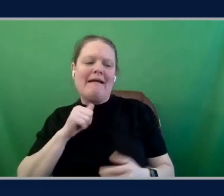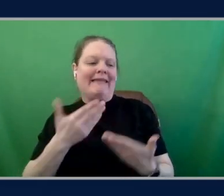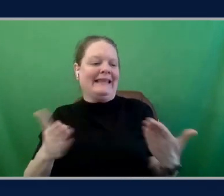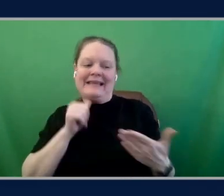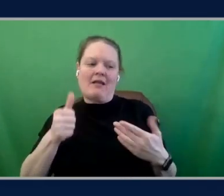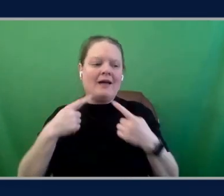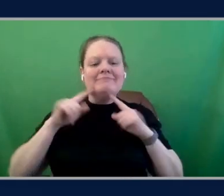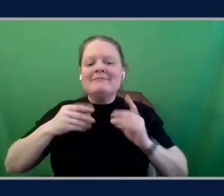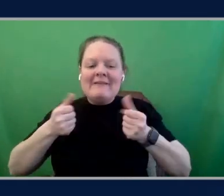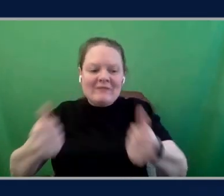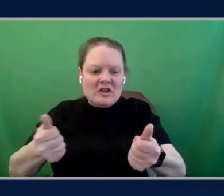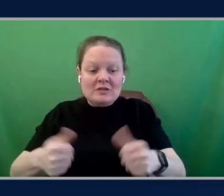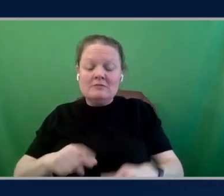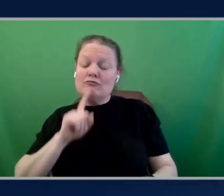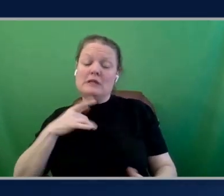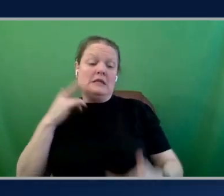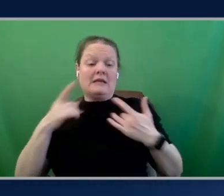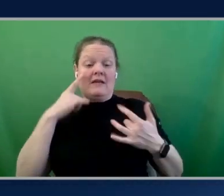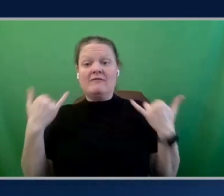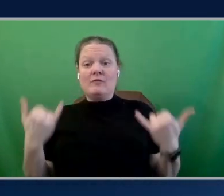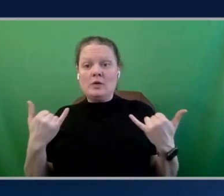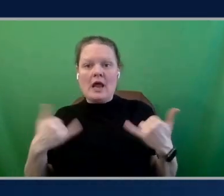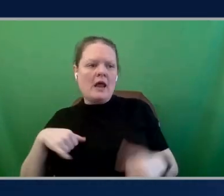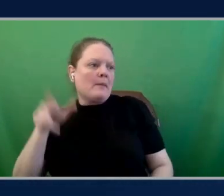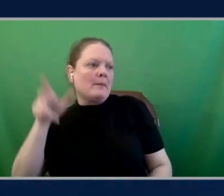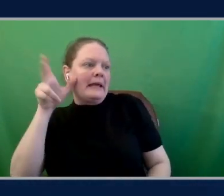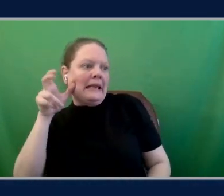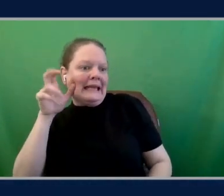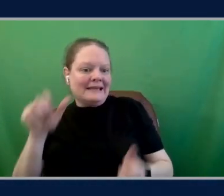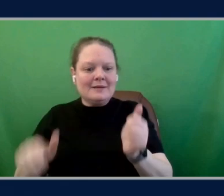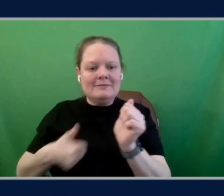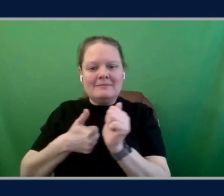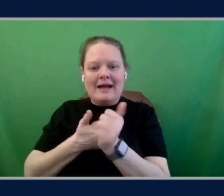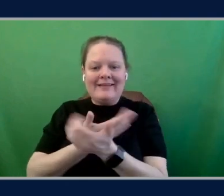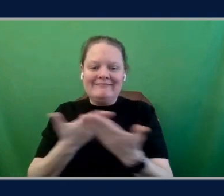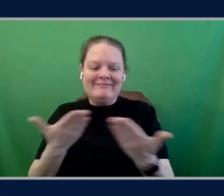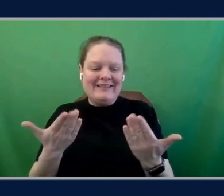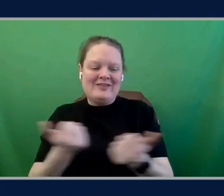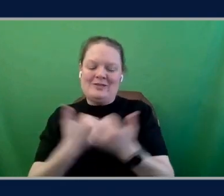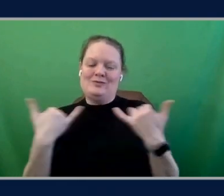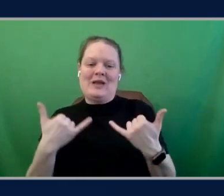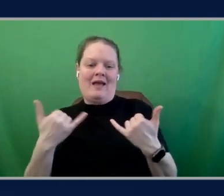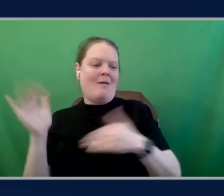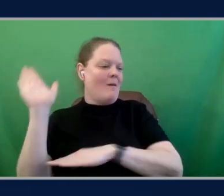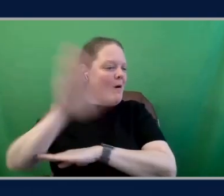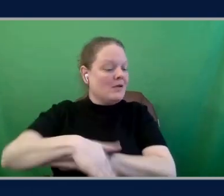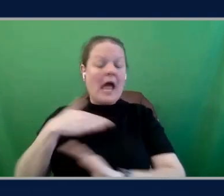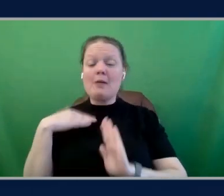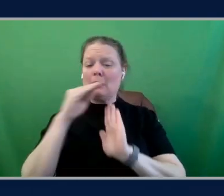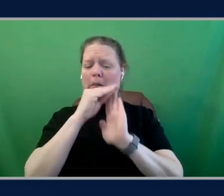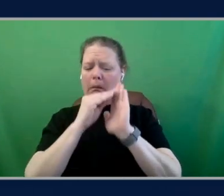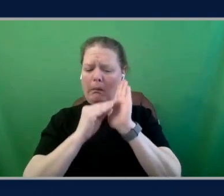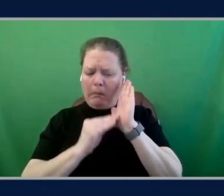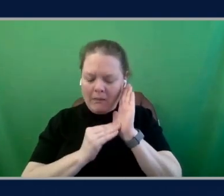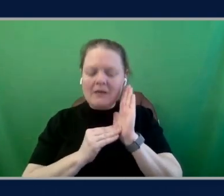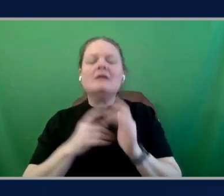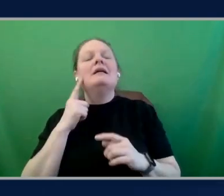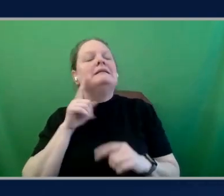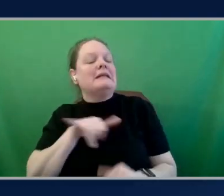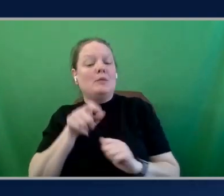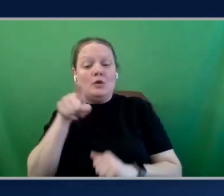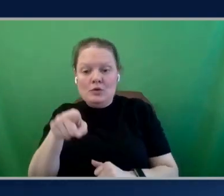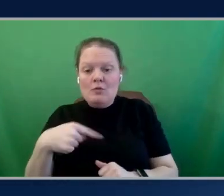Super excited for today. I'm going to be listening behind the scenes the entire day. I'm going to make a whole bunch of notes. I, along with you, I'm going to be